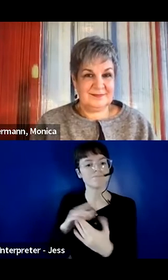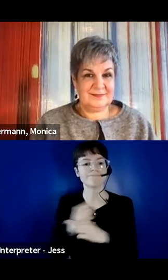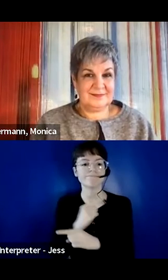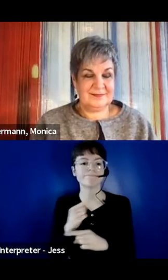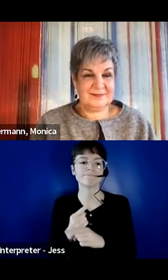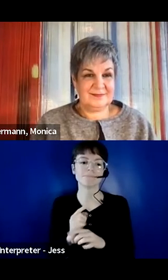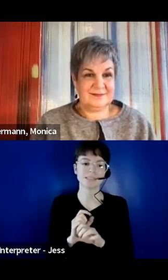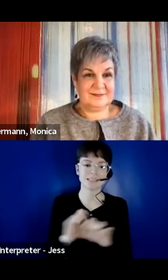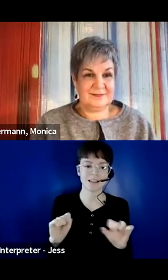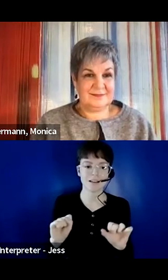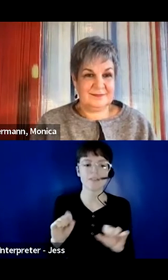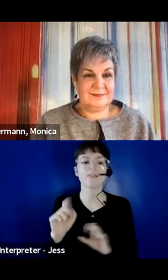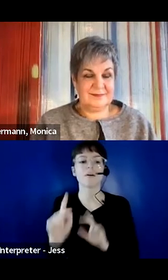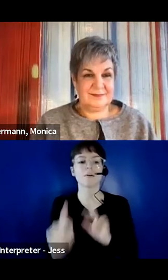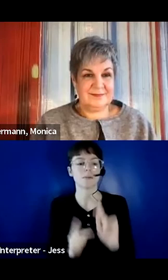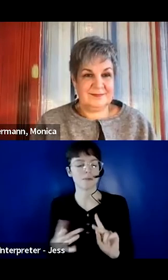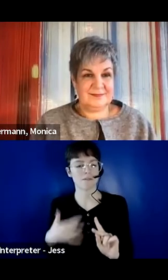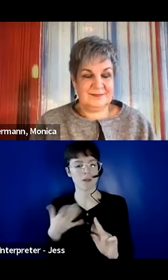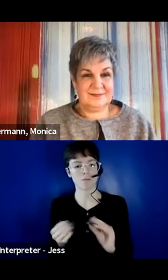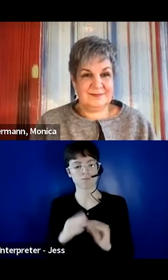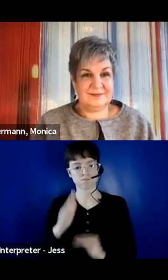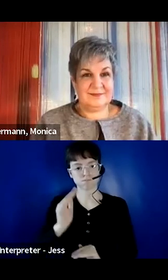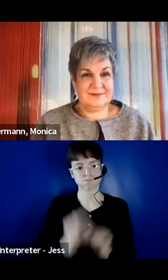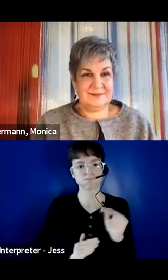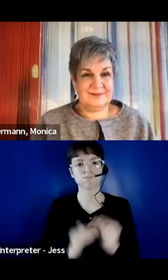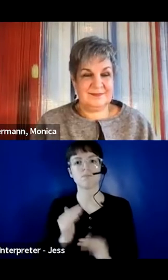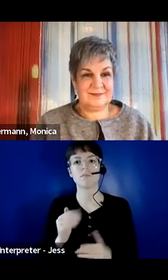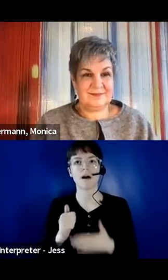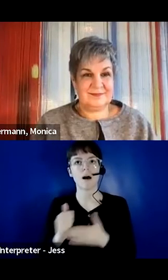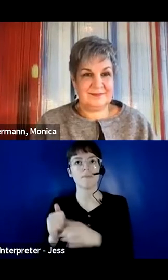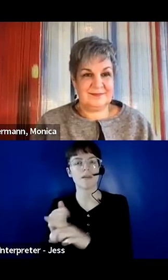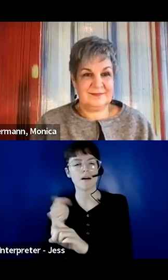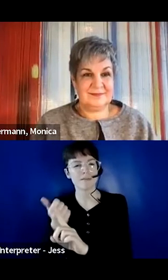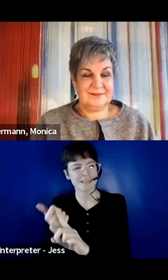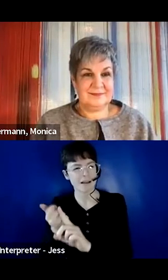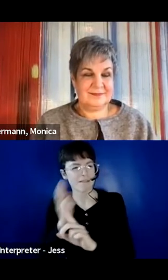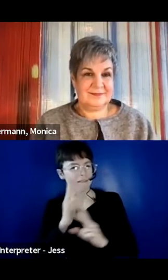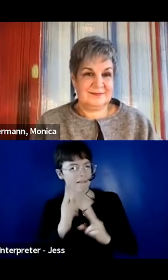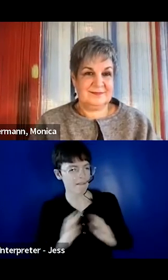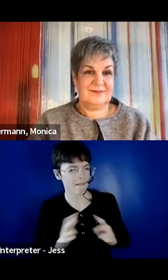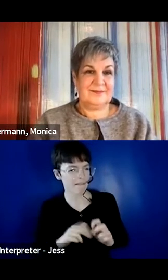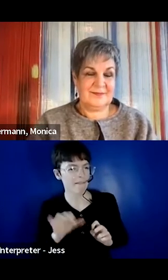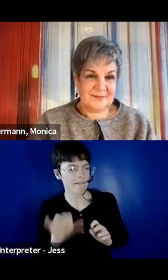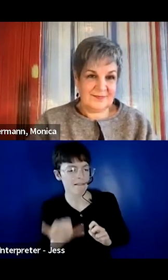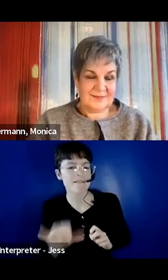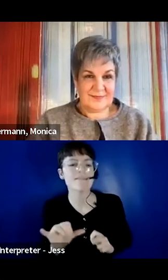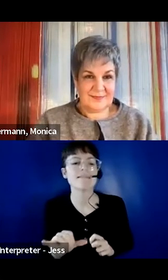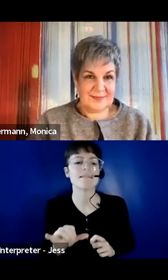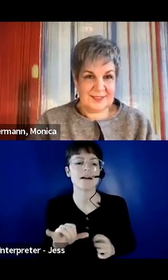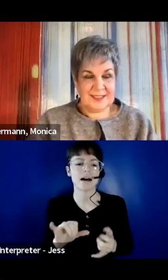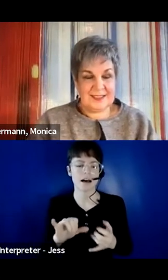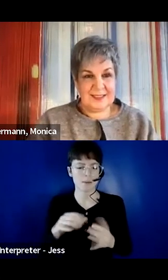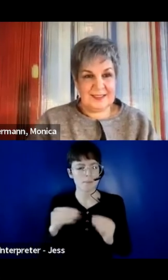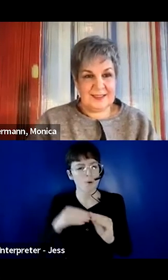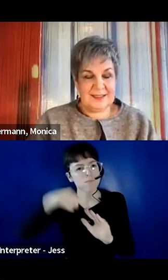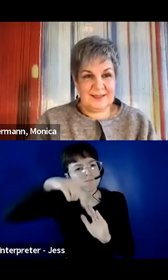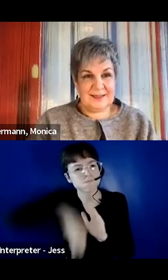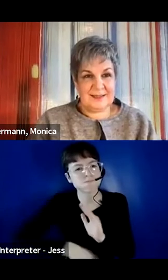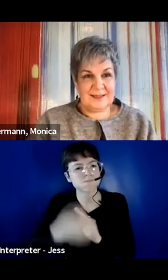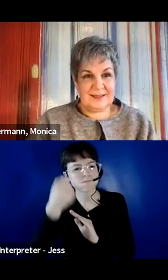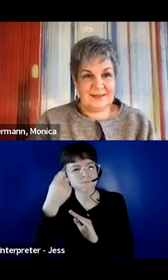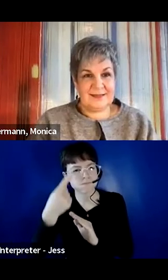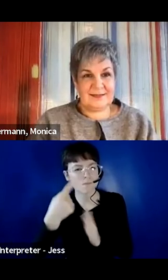context and deeper understanding around language and what to say or how to say things and how to interact